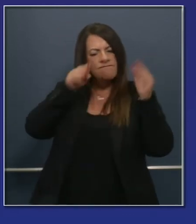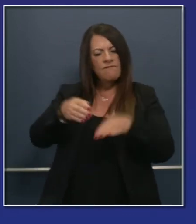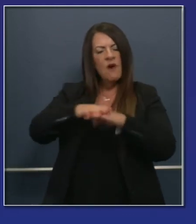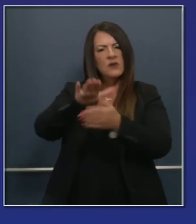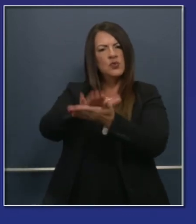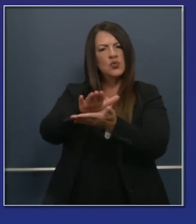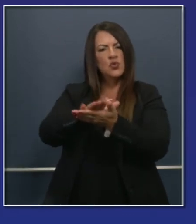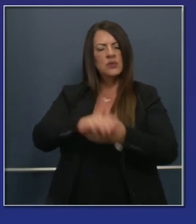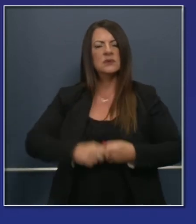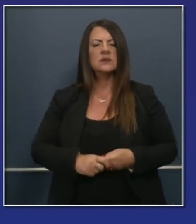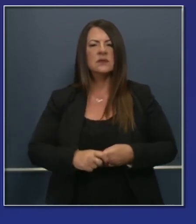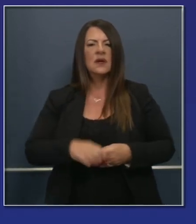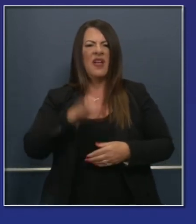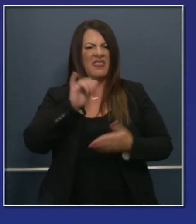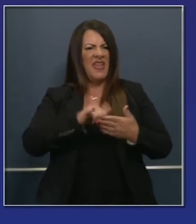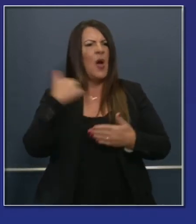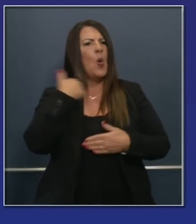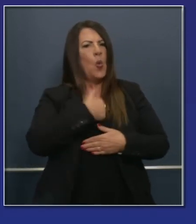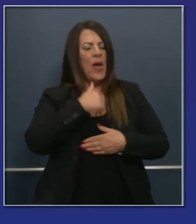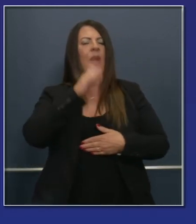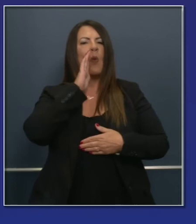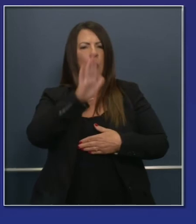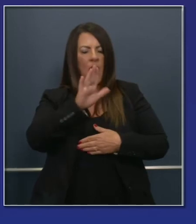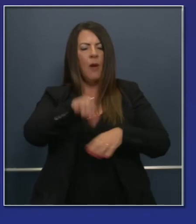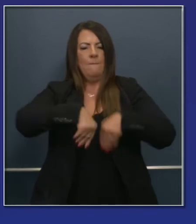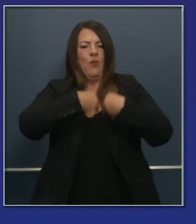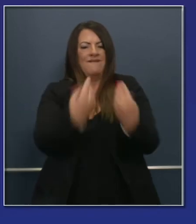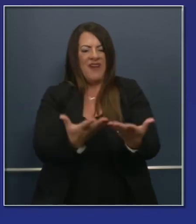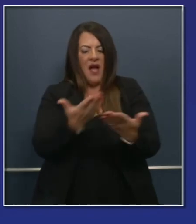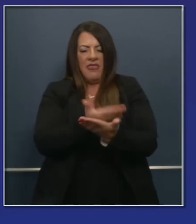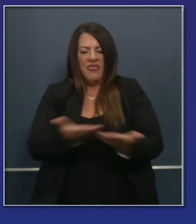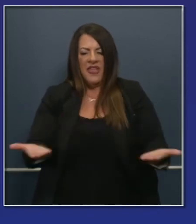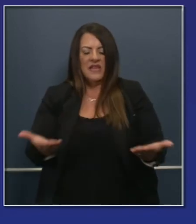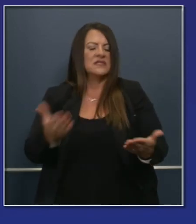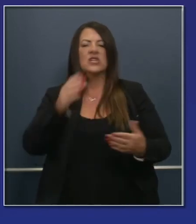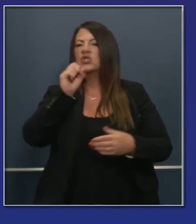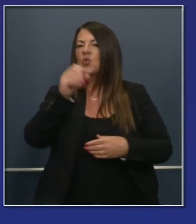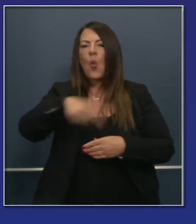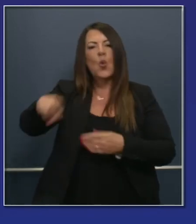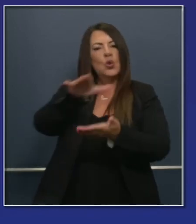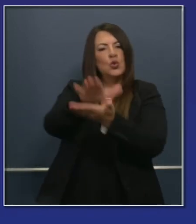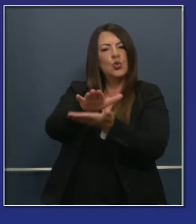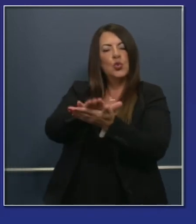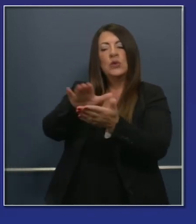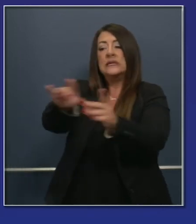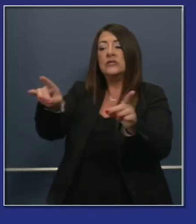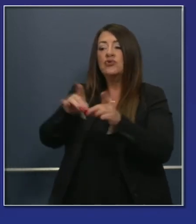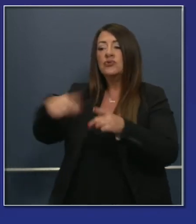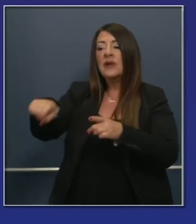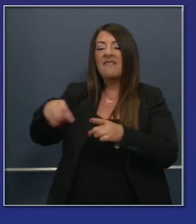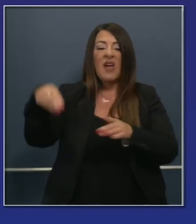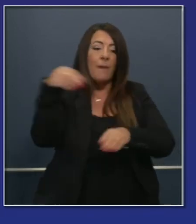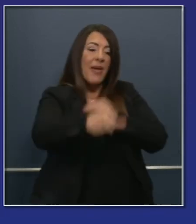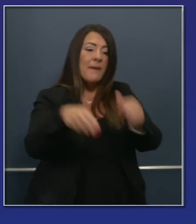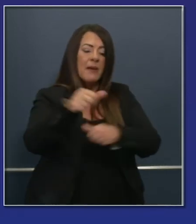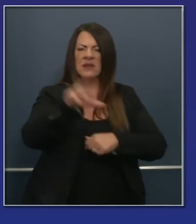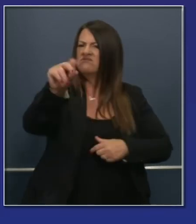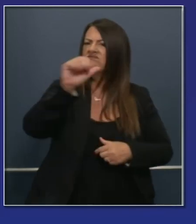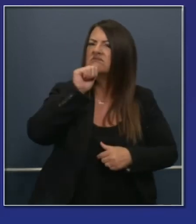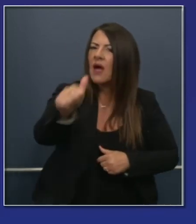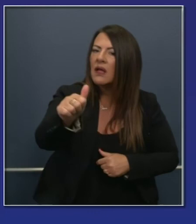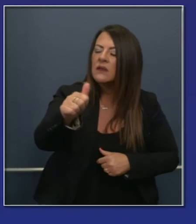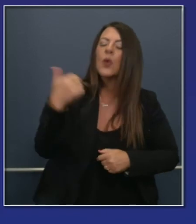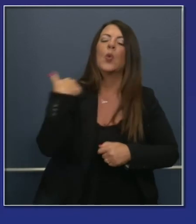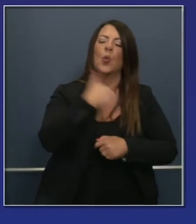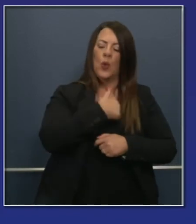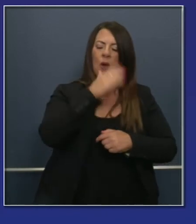it no cost to the districts these supplies in anticipation of being able to move in the direction all of us want to